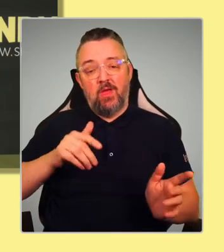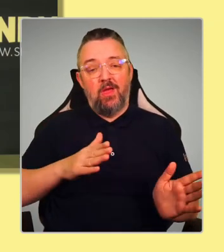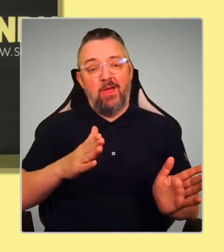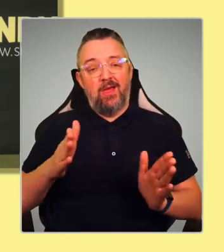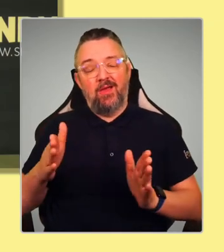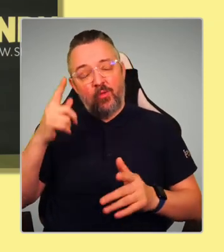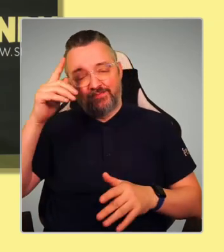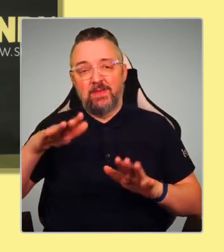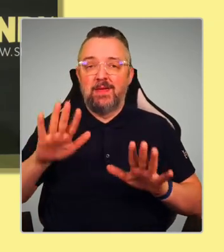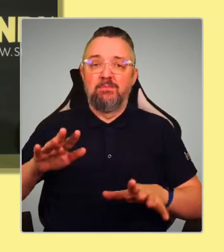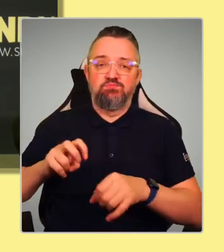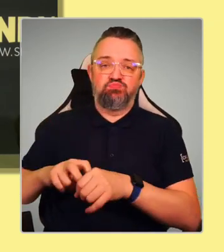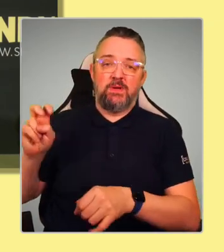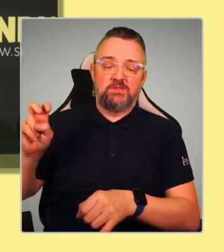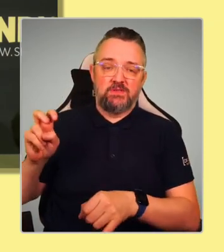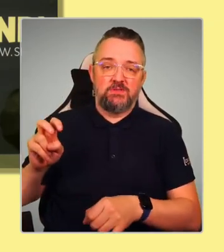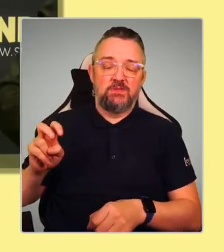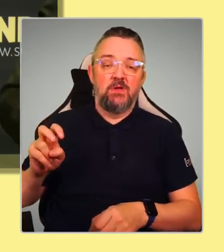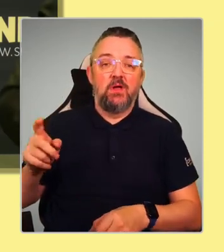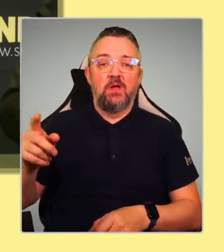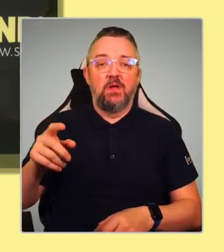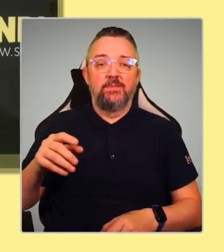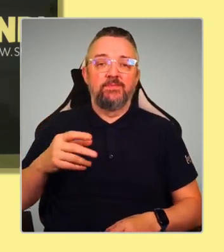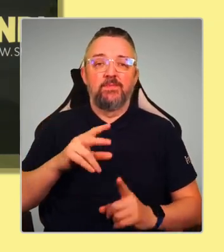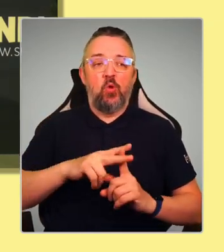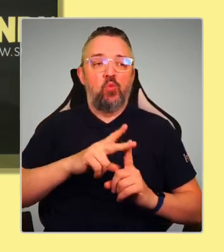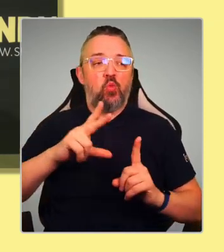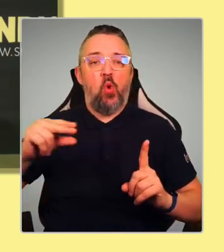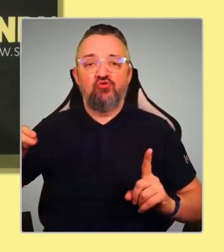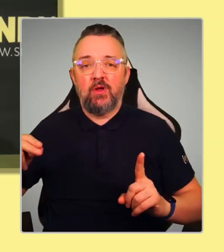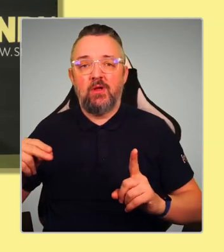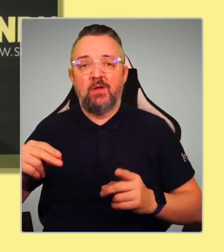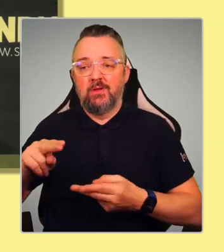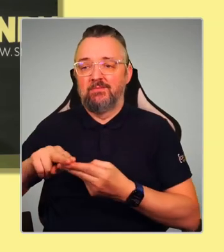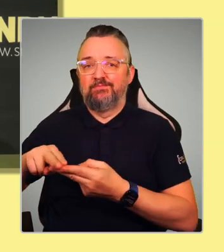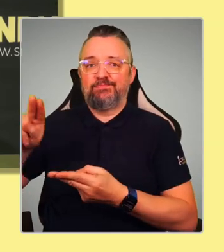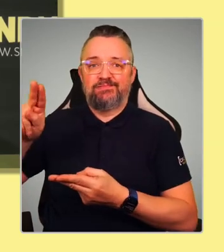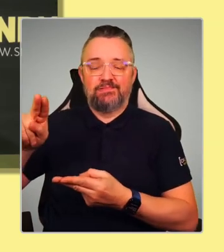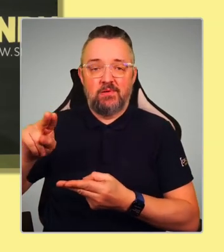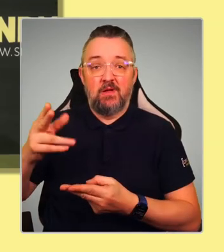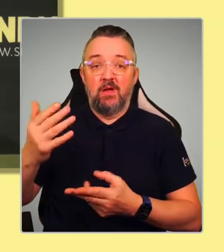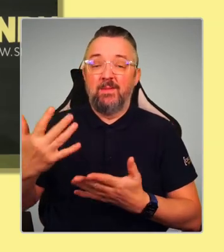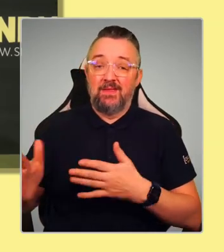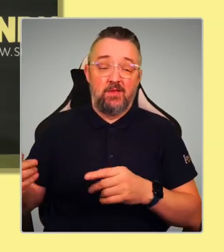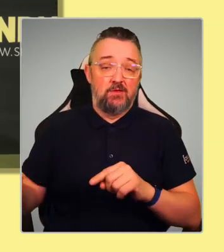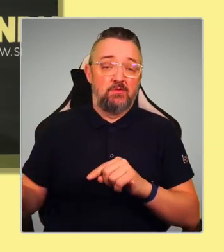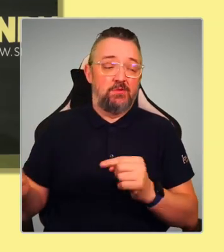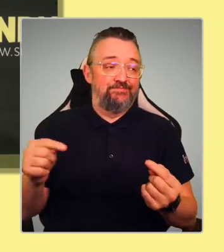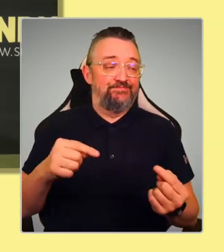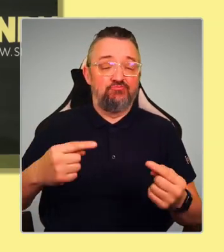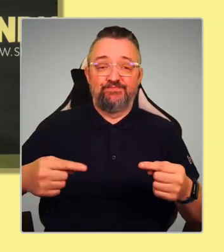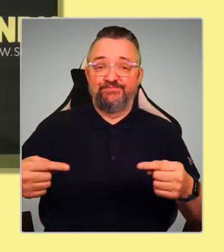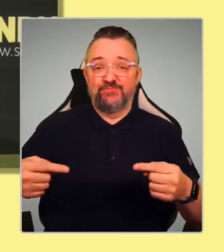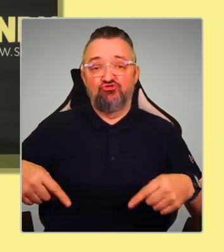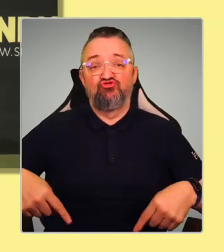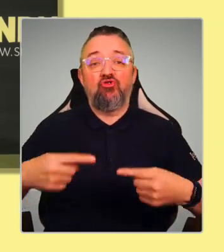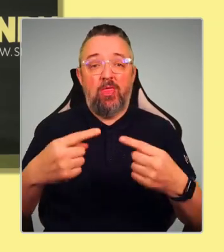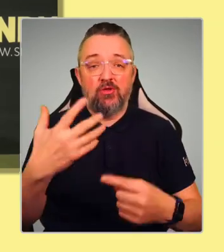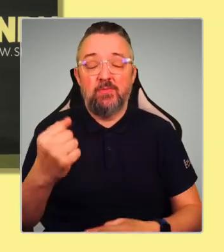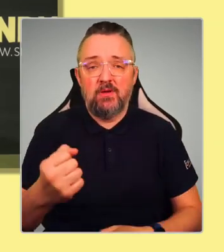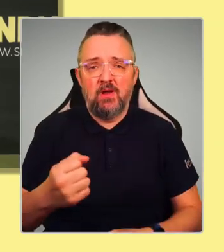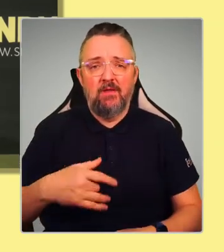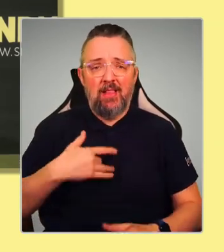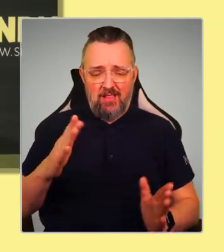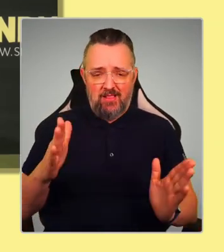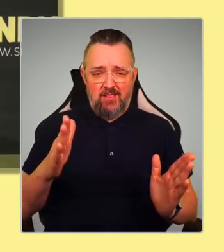We've had Tory inflation. We've had challenges across the board. And yet the dial hasn't shifted as much as I would have